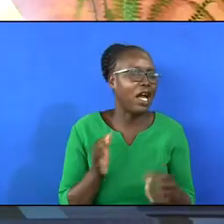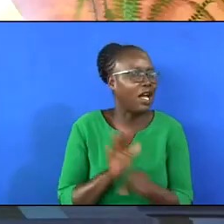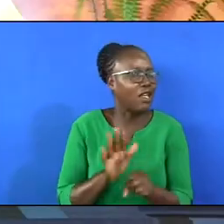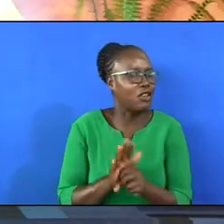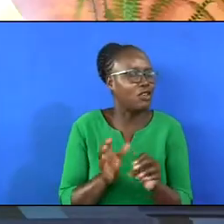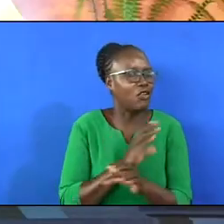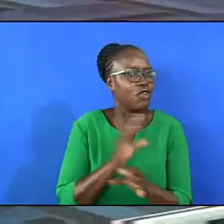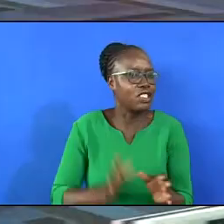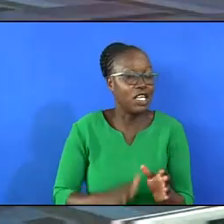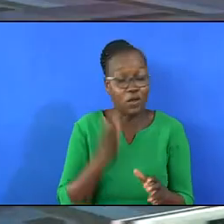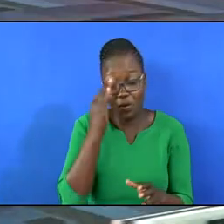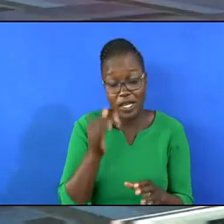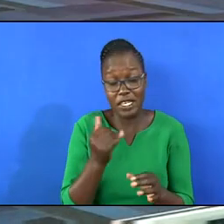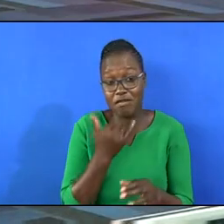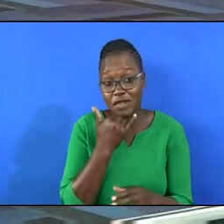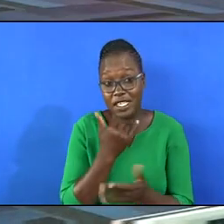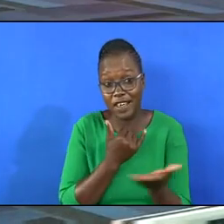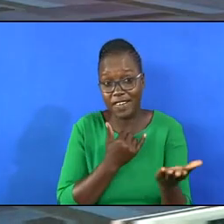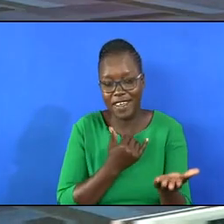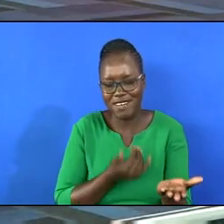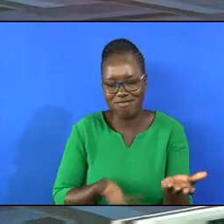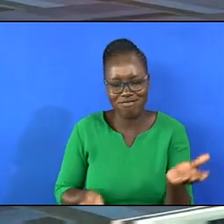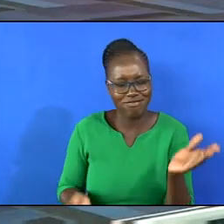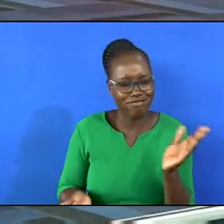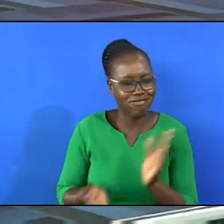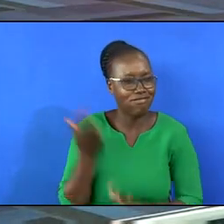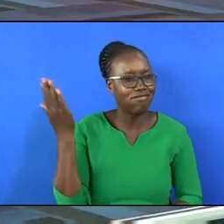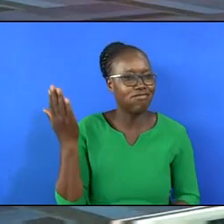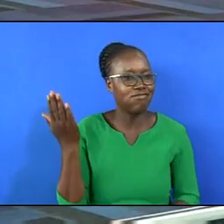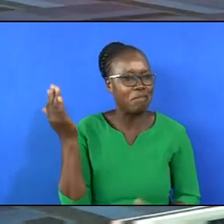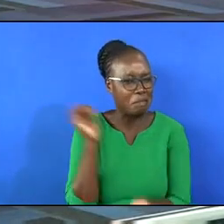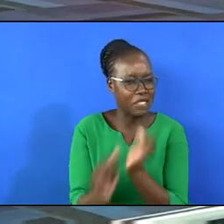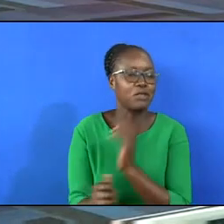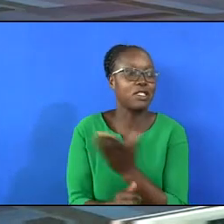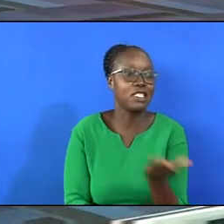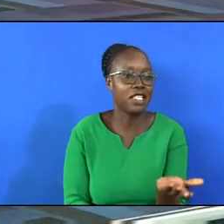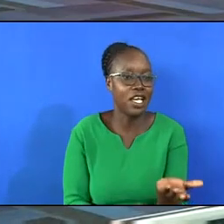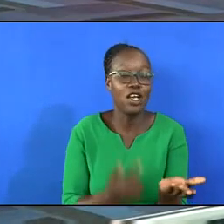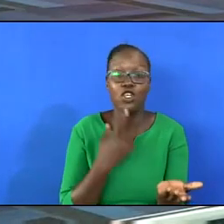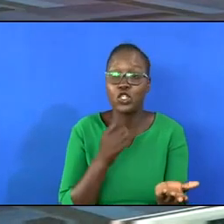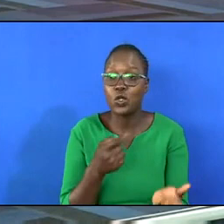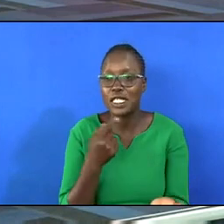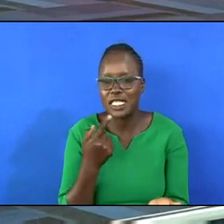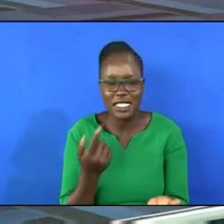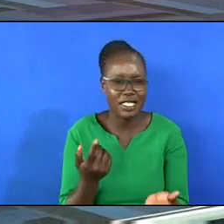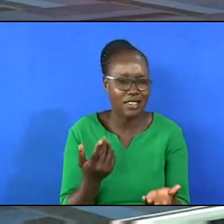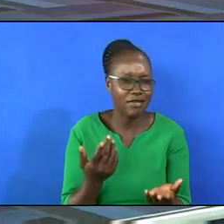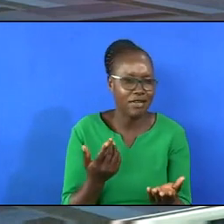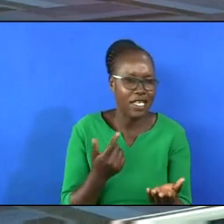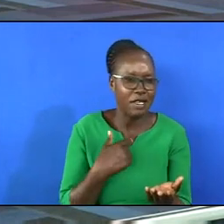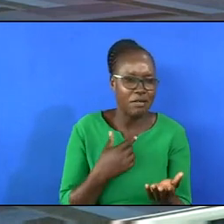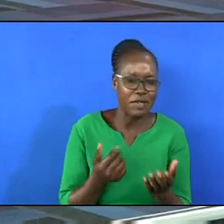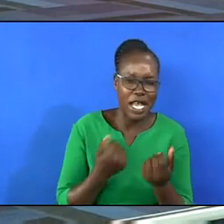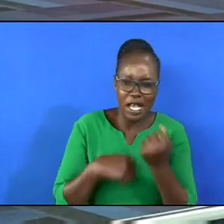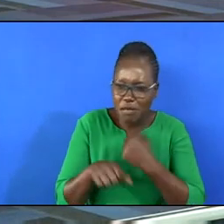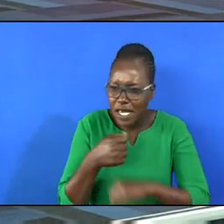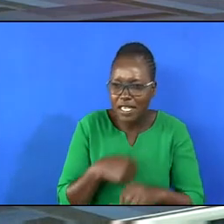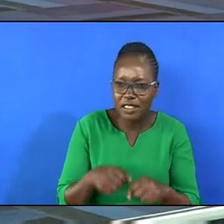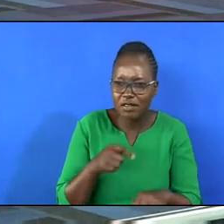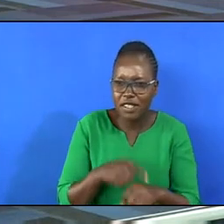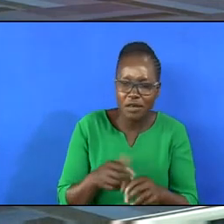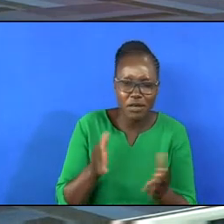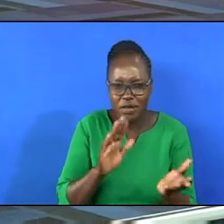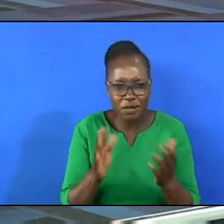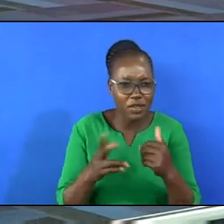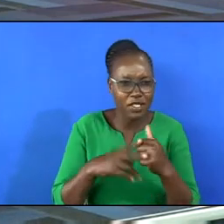Because if you make a mistake, you are gone. So they say, I will be very active when I'm